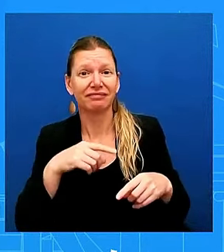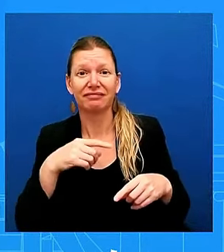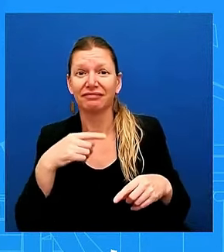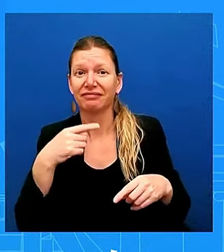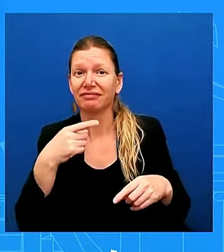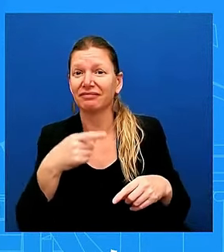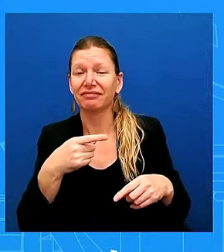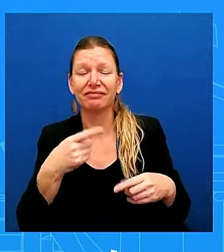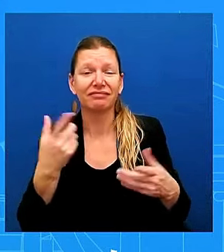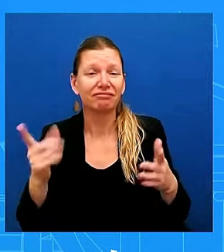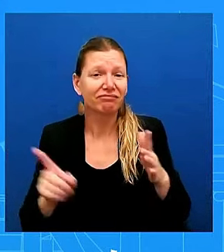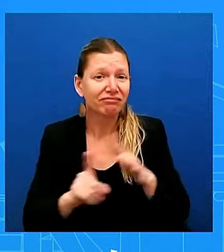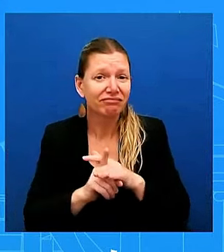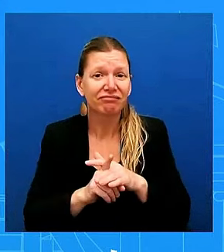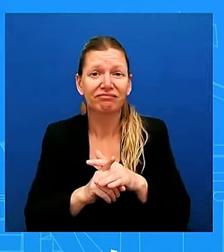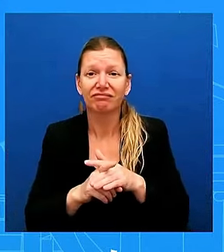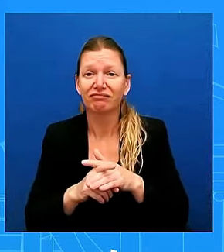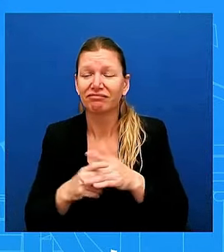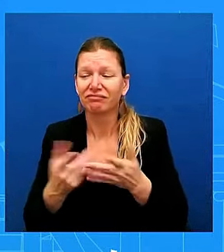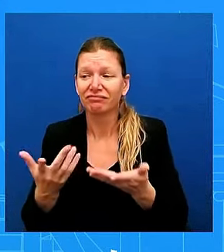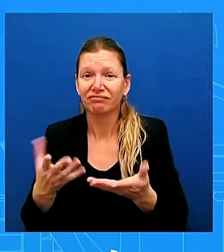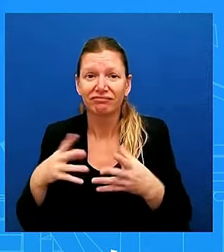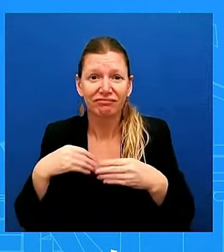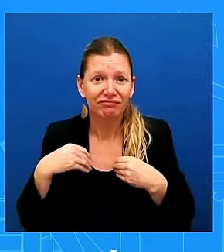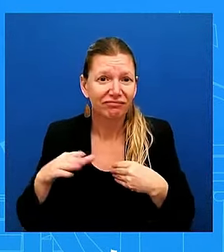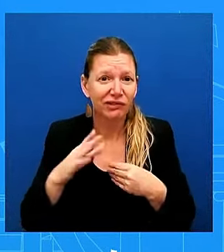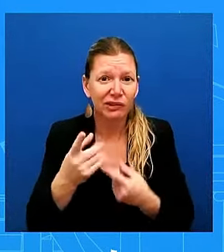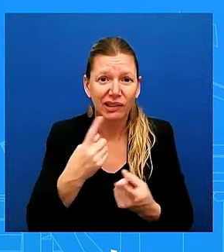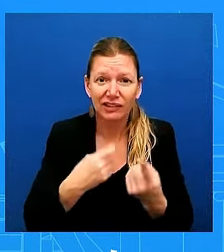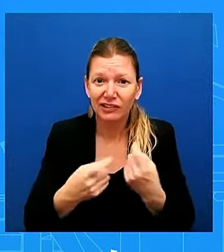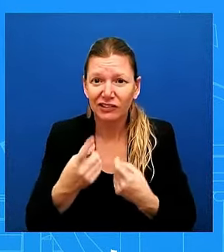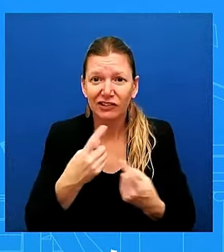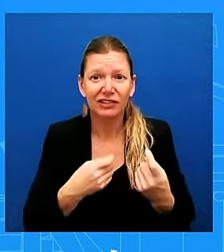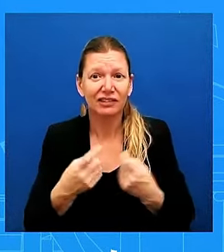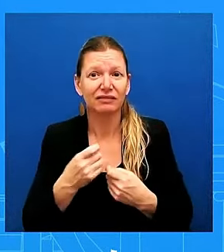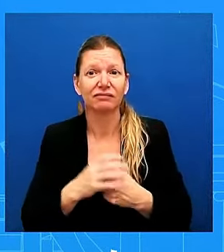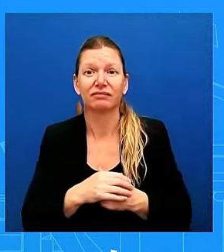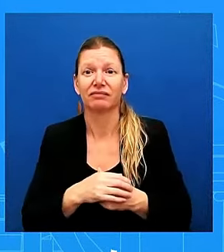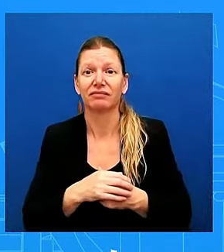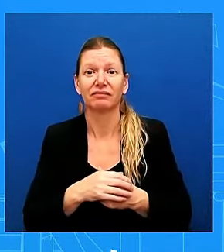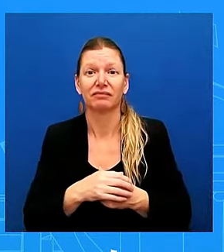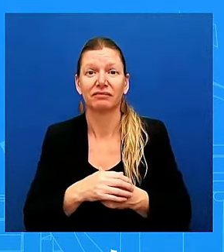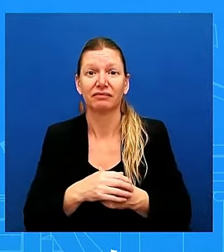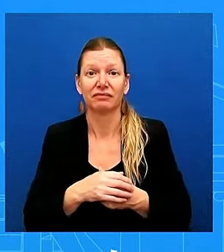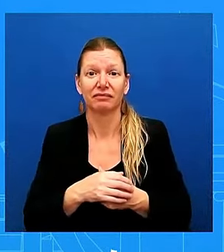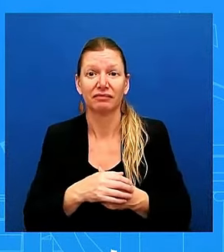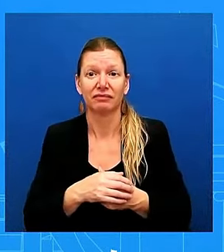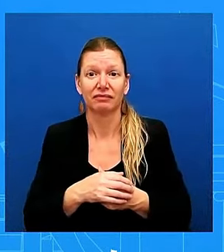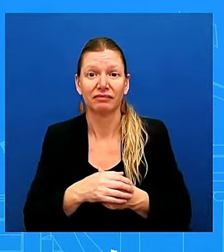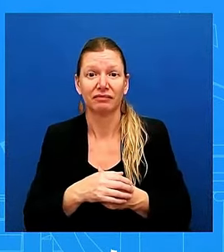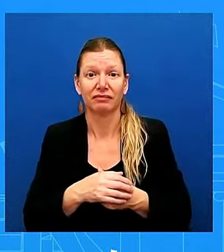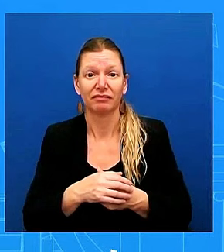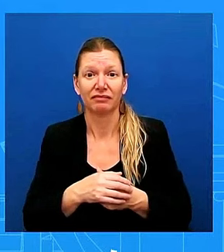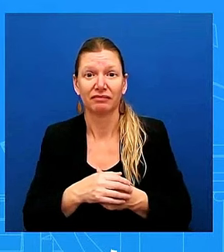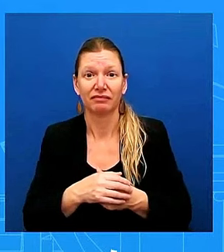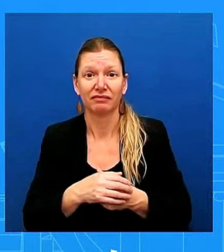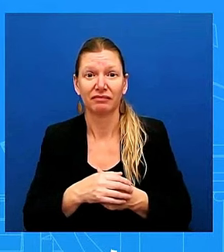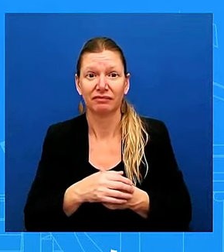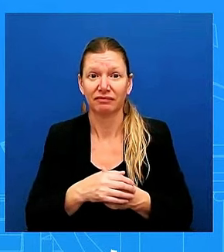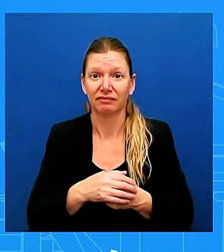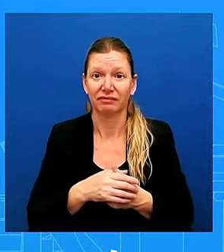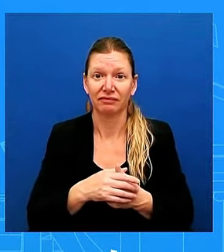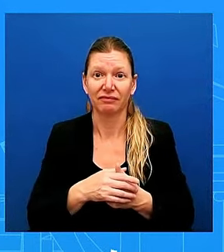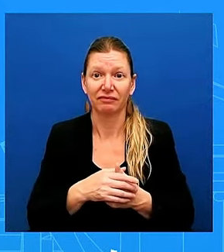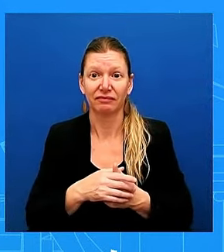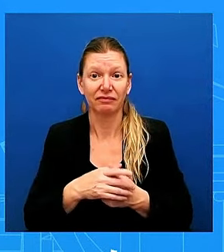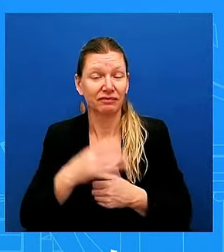and I, he is, he is every Friday, Friday, Friday with